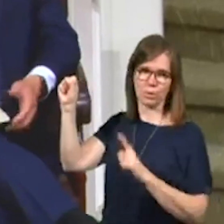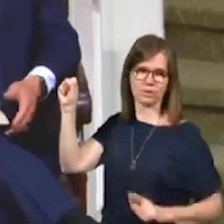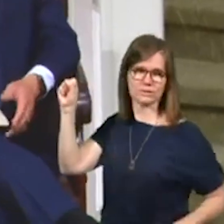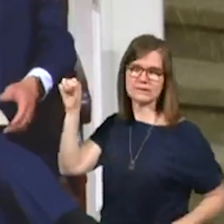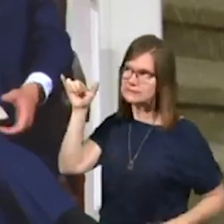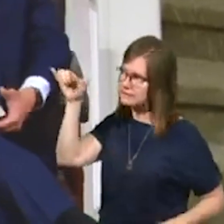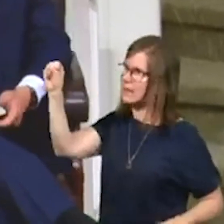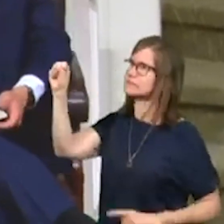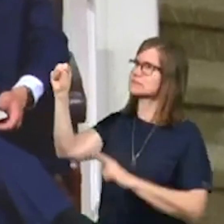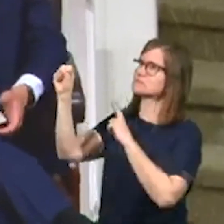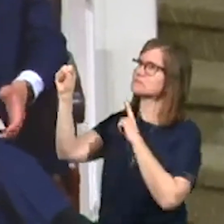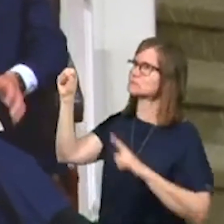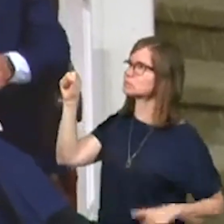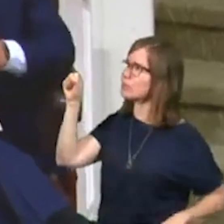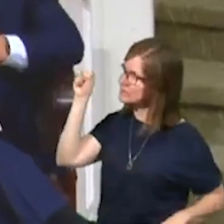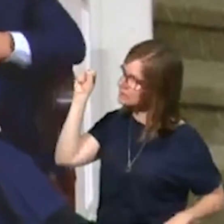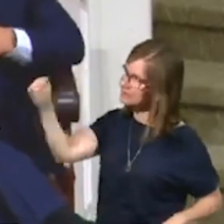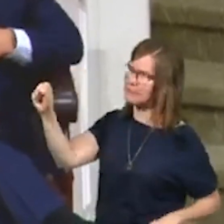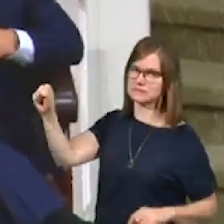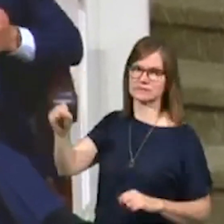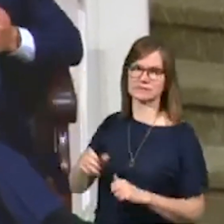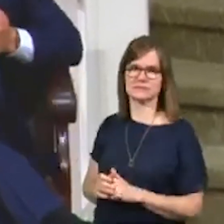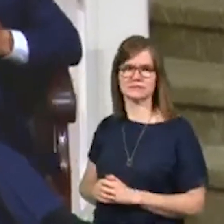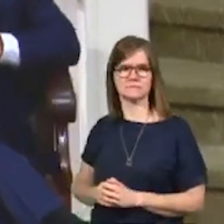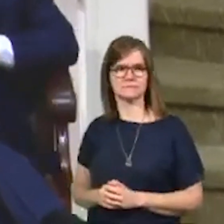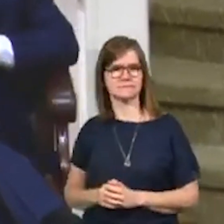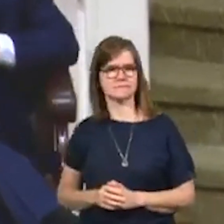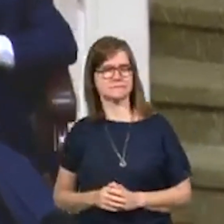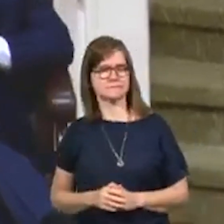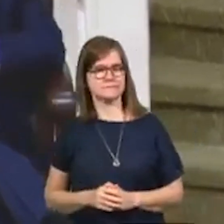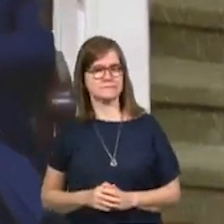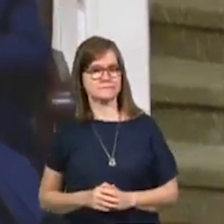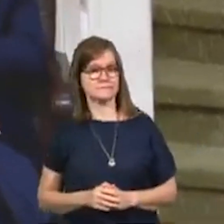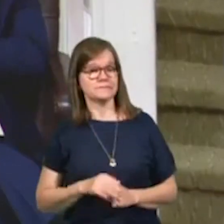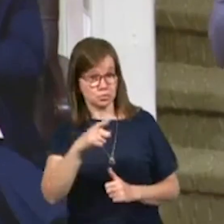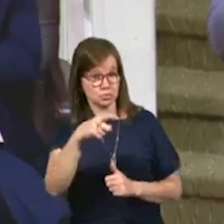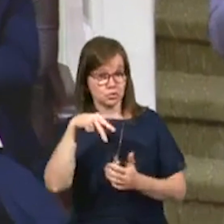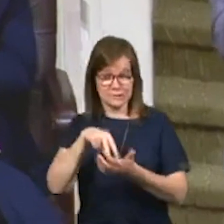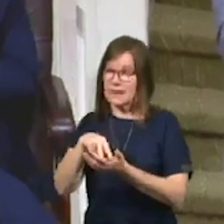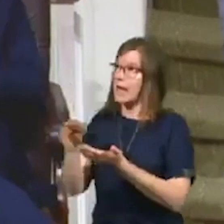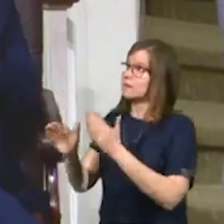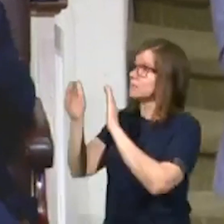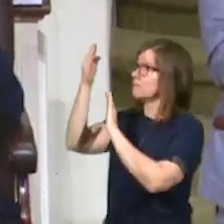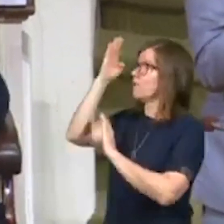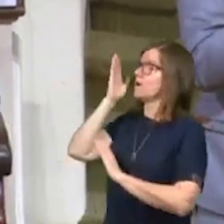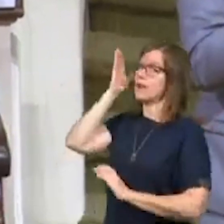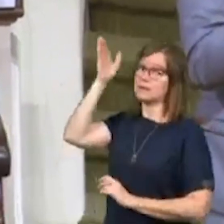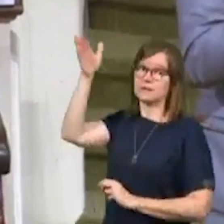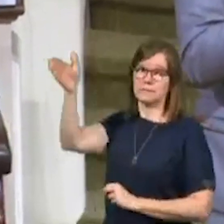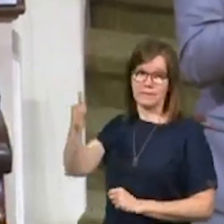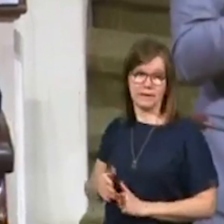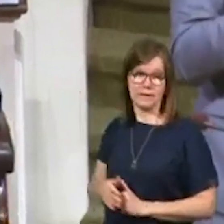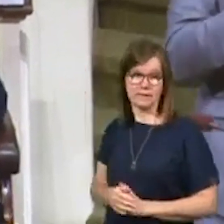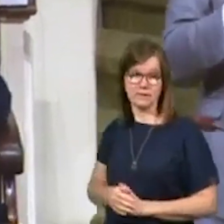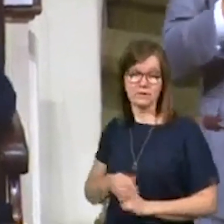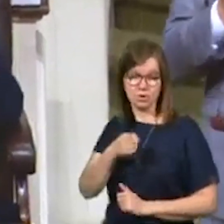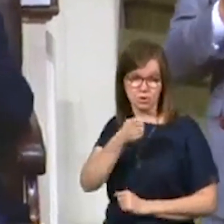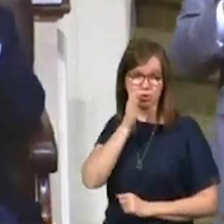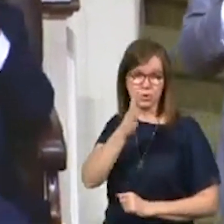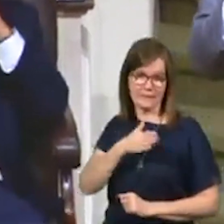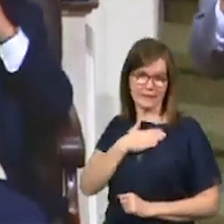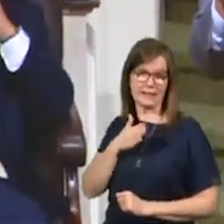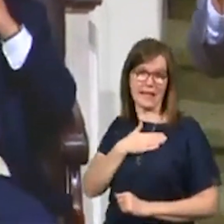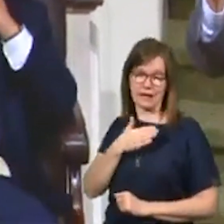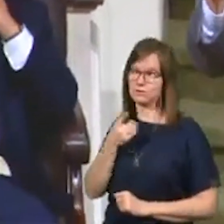Lord. Yes, Lord. Yes, Lord. You stand before God someday. You'll be glad